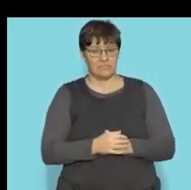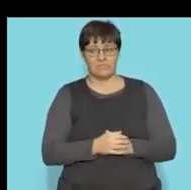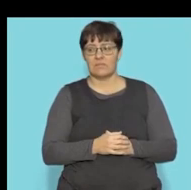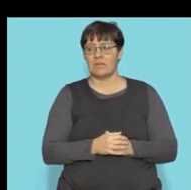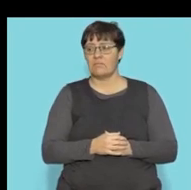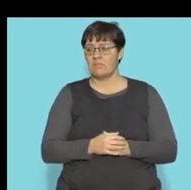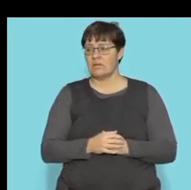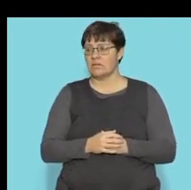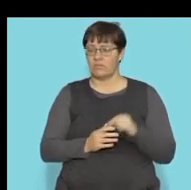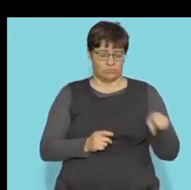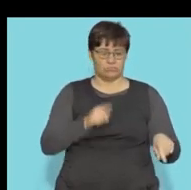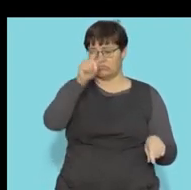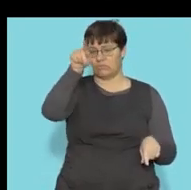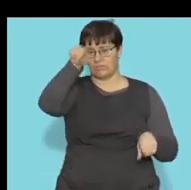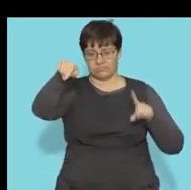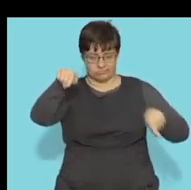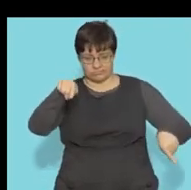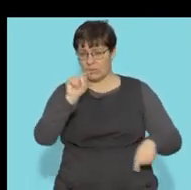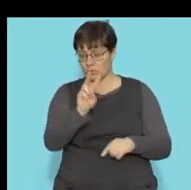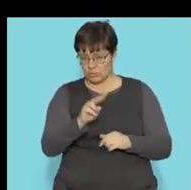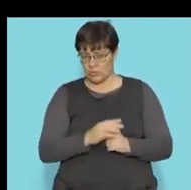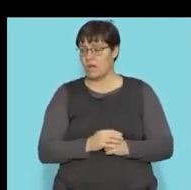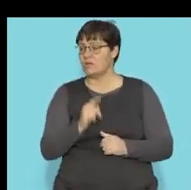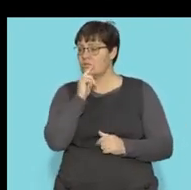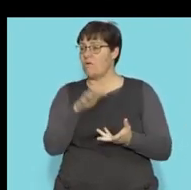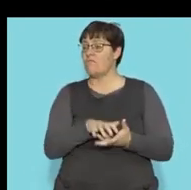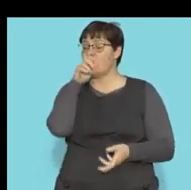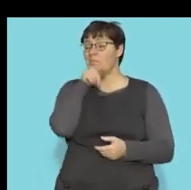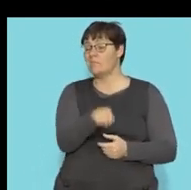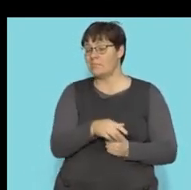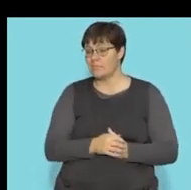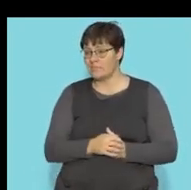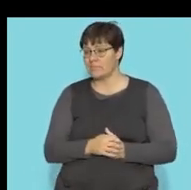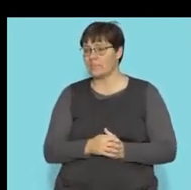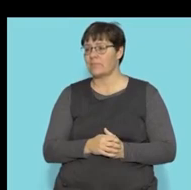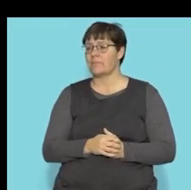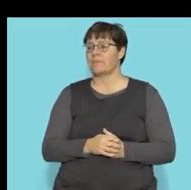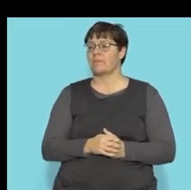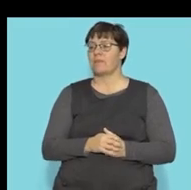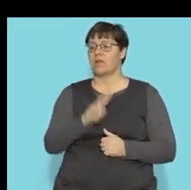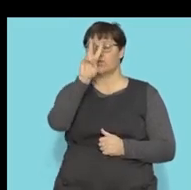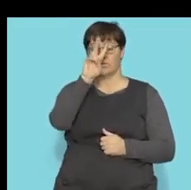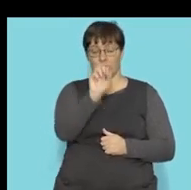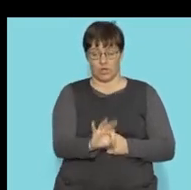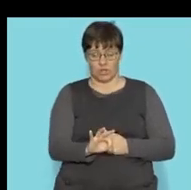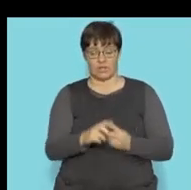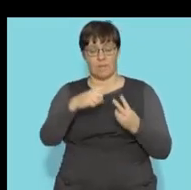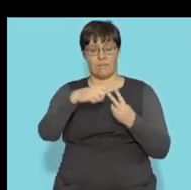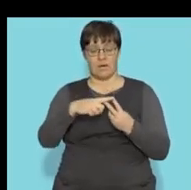I can cross-cancel my twos. So the volume of a hemisphere will be 2 thirds